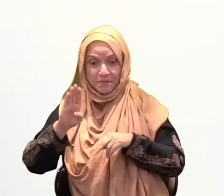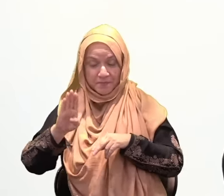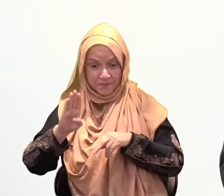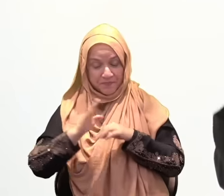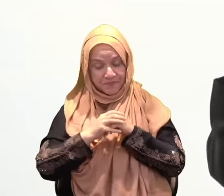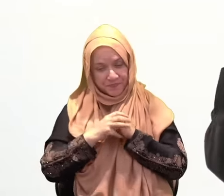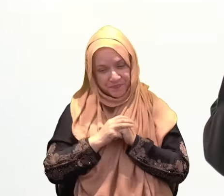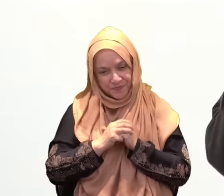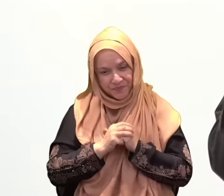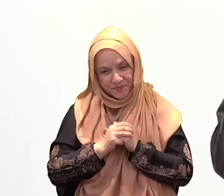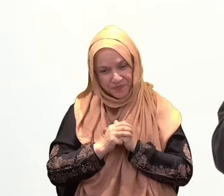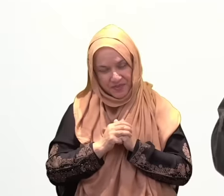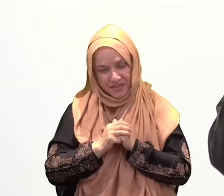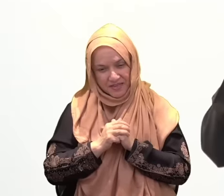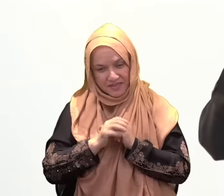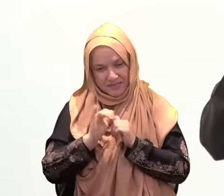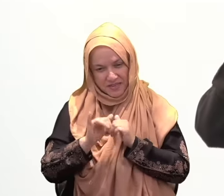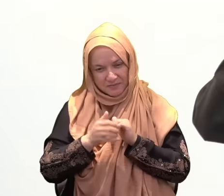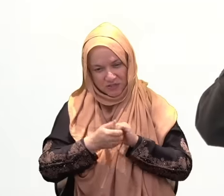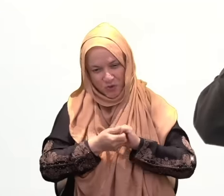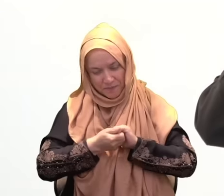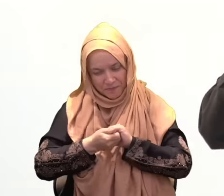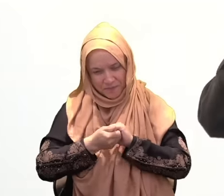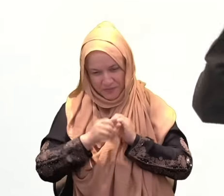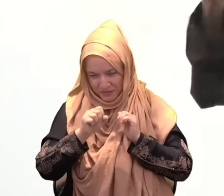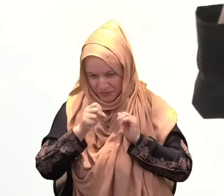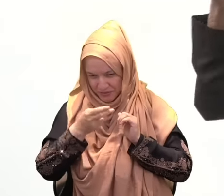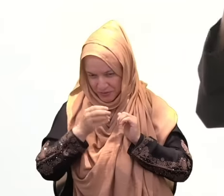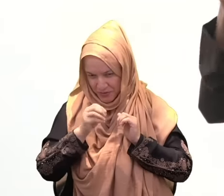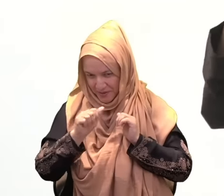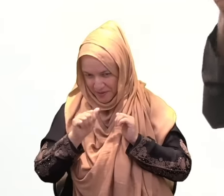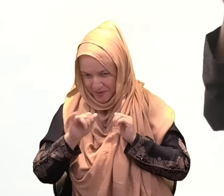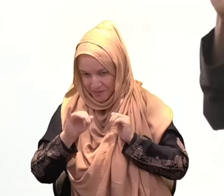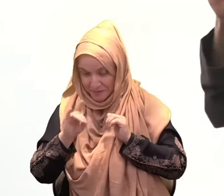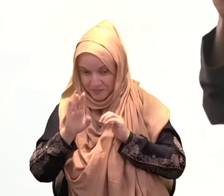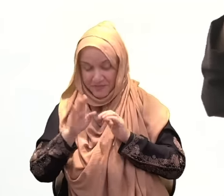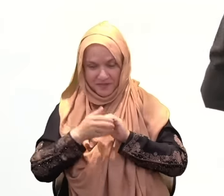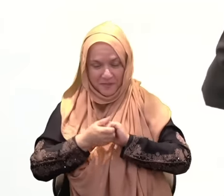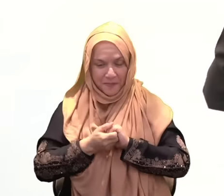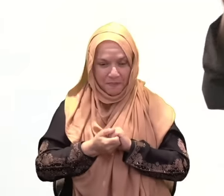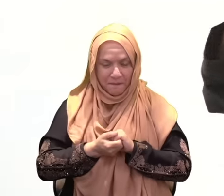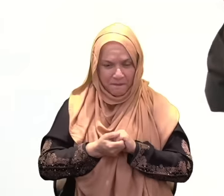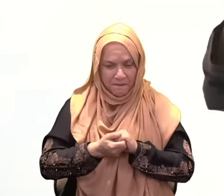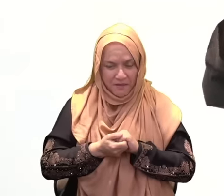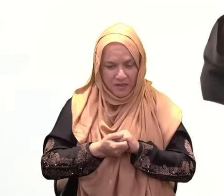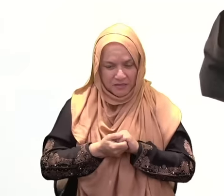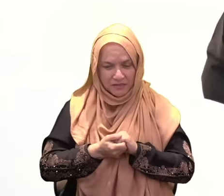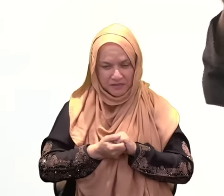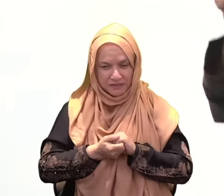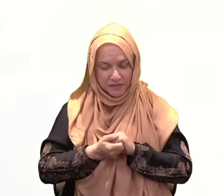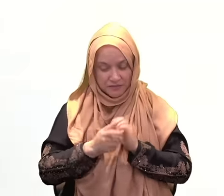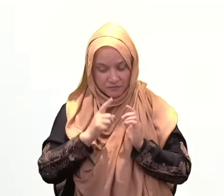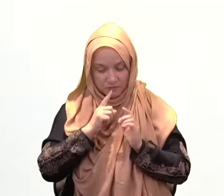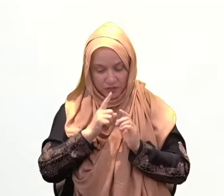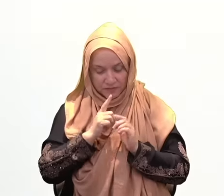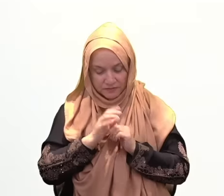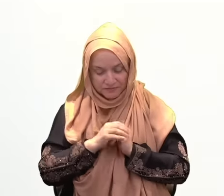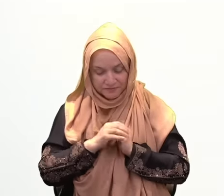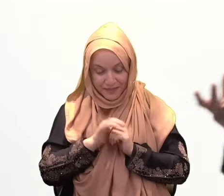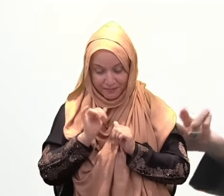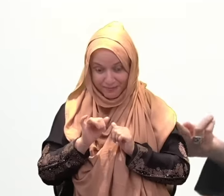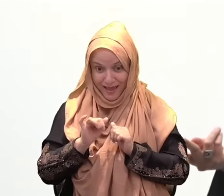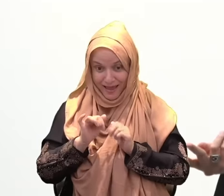That's a tafa'ul. That's looking at things and trying to see something to praise Allah subhanahu wa ta'ala for. Finding the good and praising it.